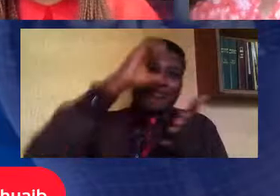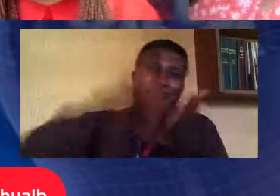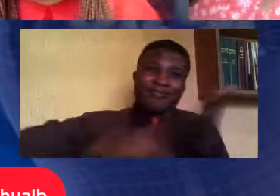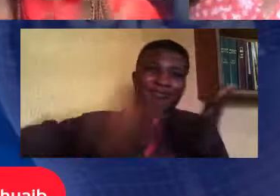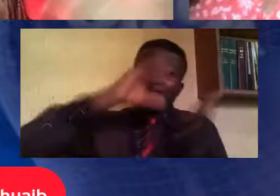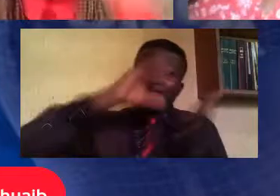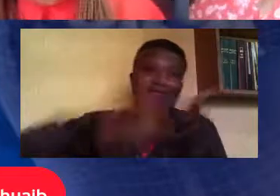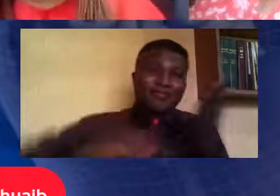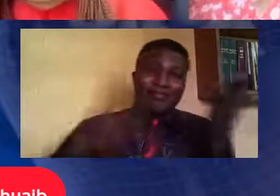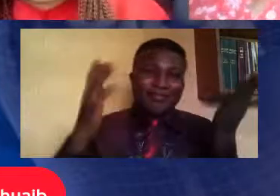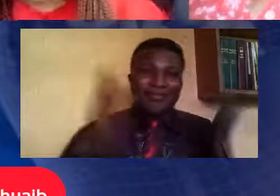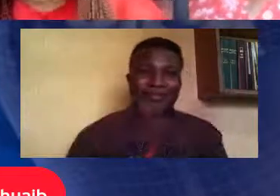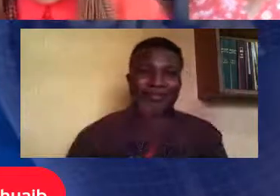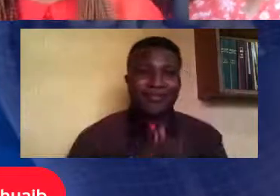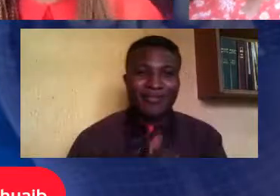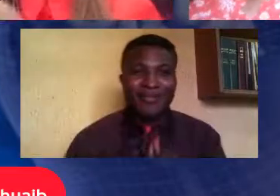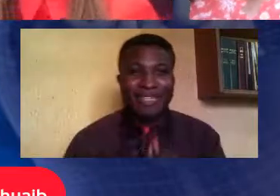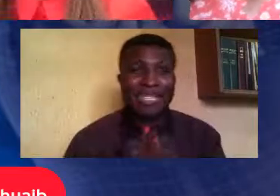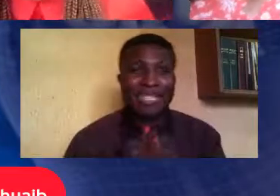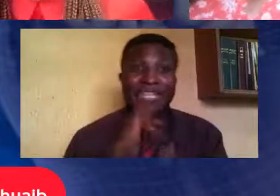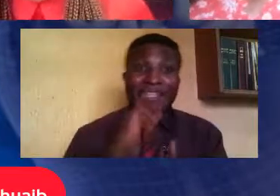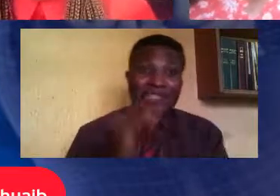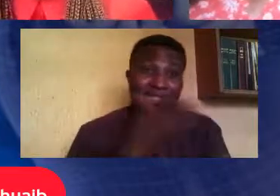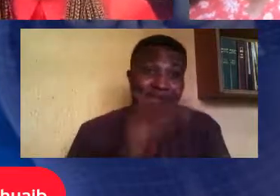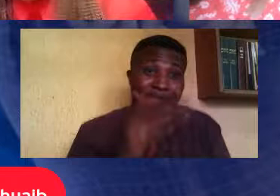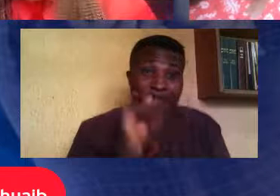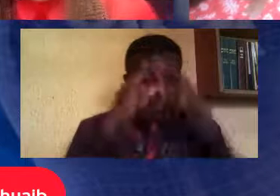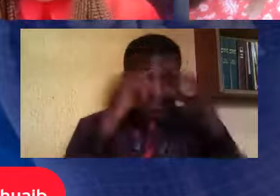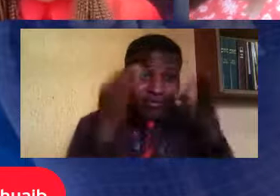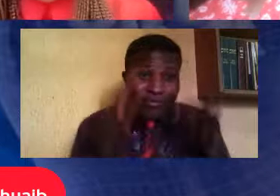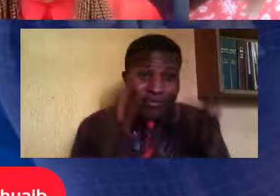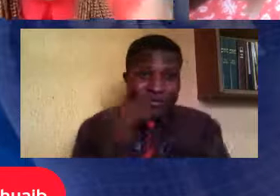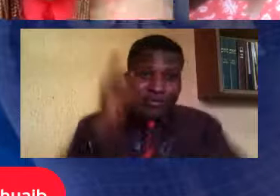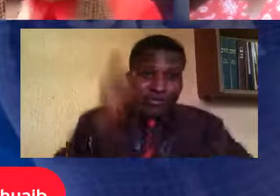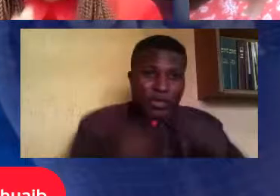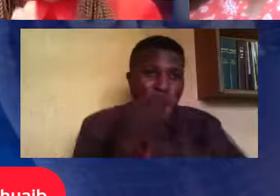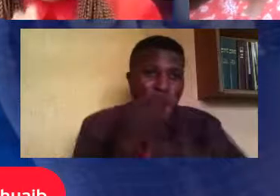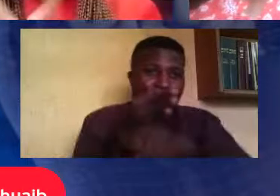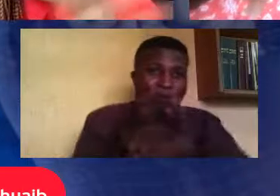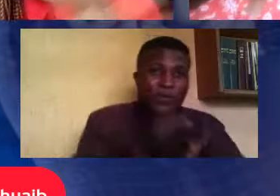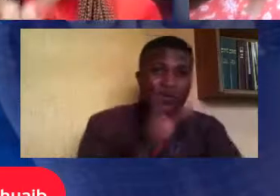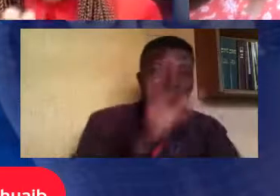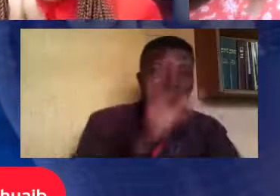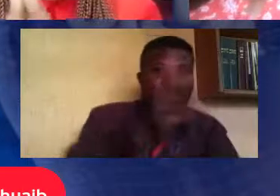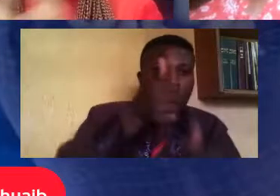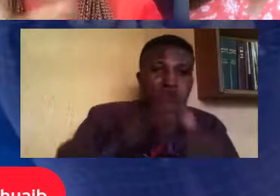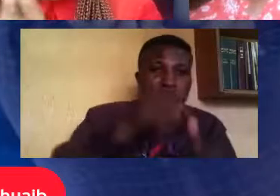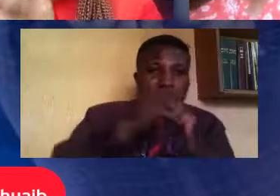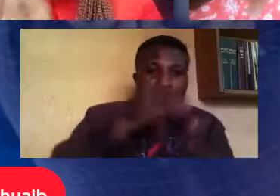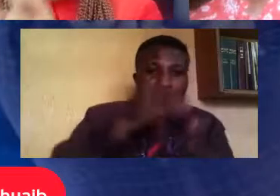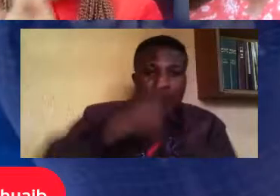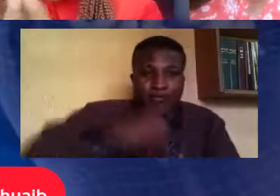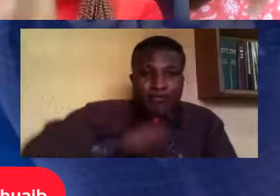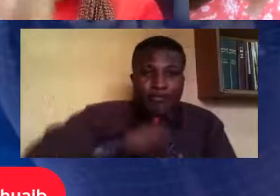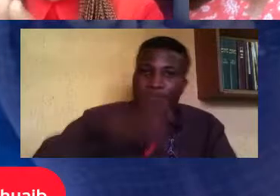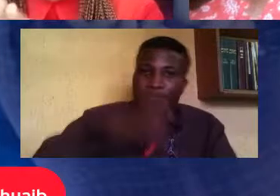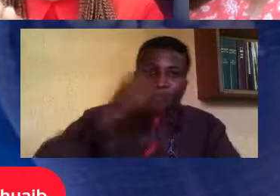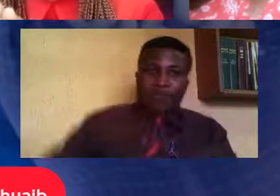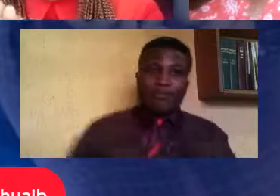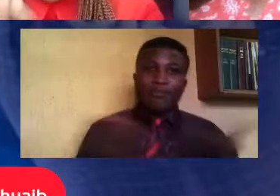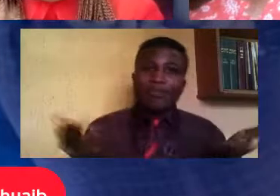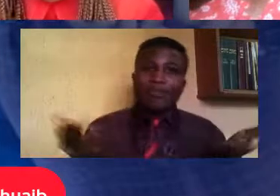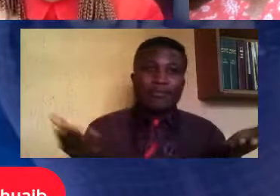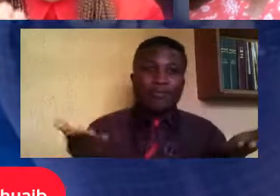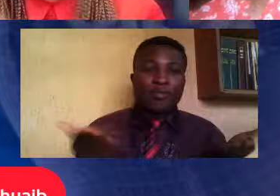of choice. You can't force yourself on me. Then I cannot force myself on you. We are without disability. We have to be sure. There's compatibility and then